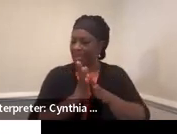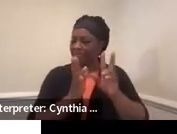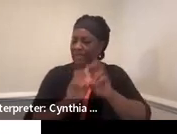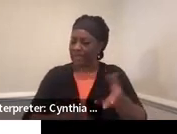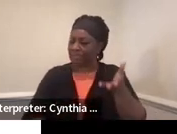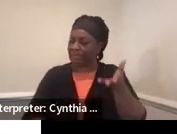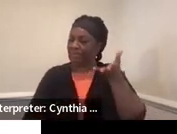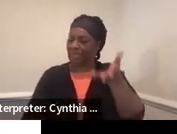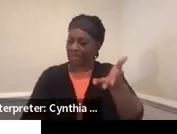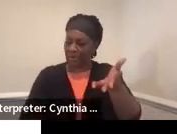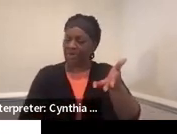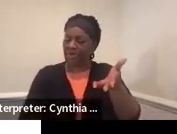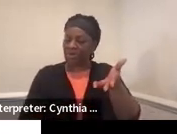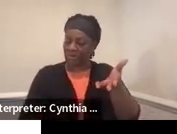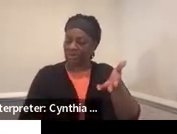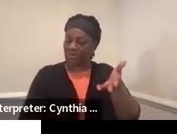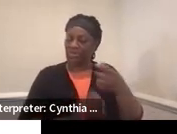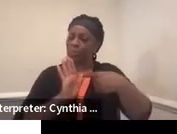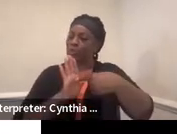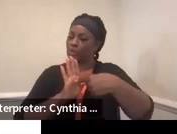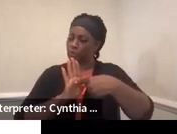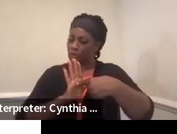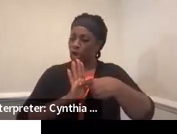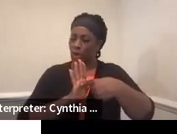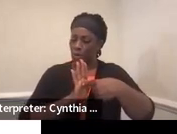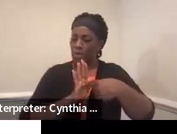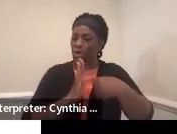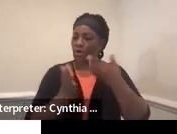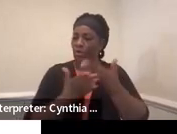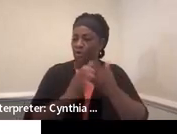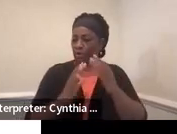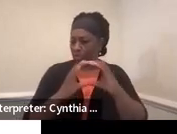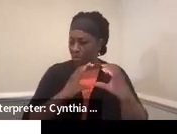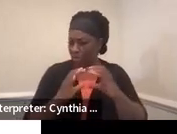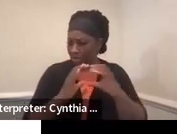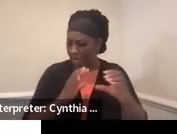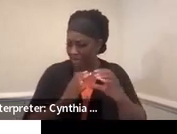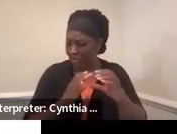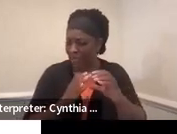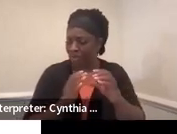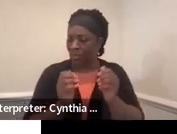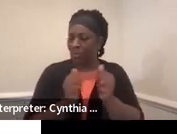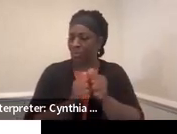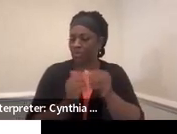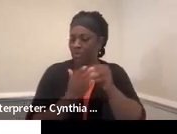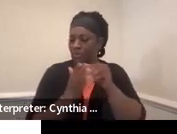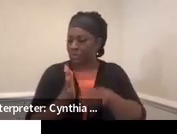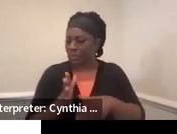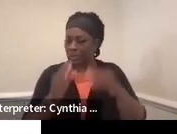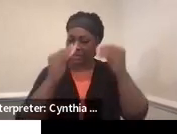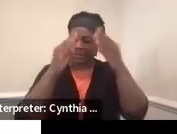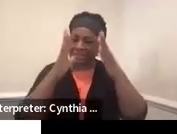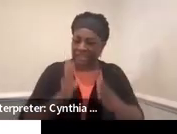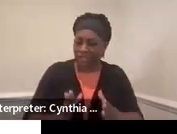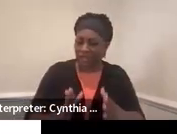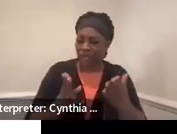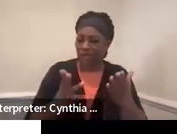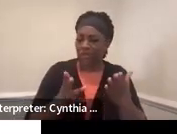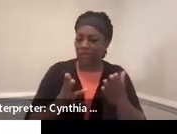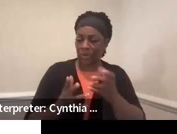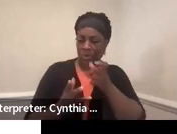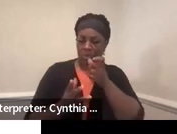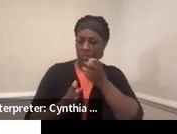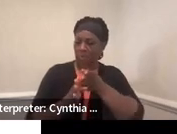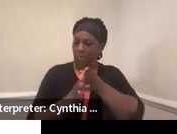So that would really speak to having, you know, a good communication line with whoever their teachers are, you know, doing that